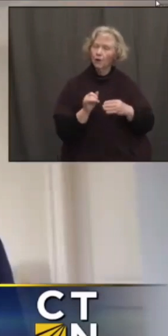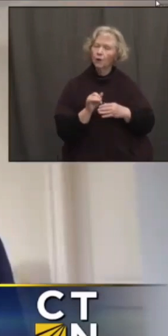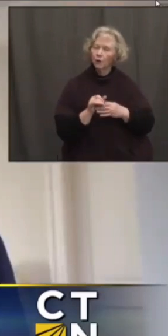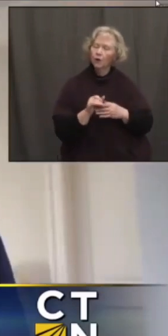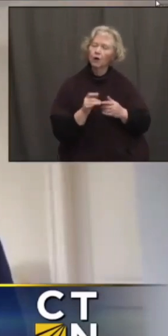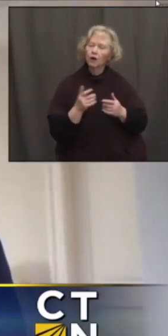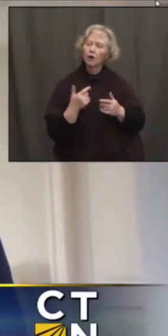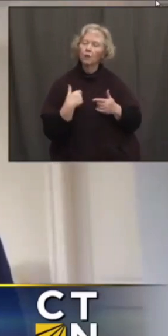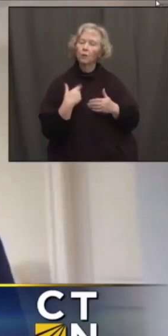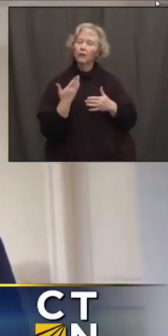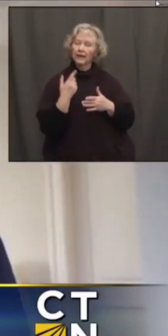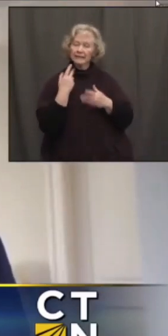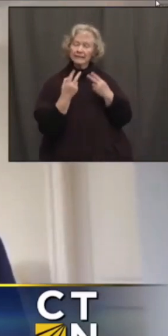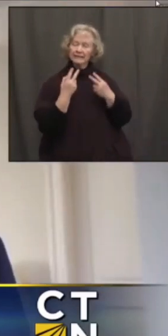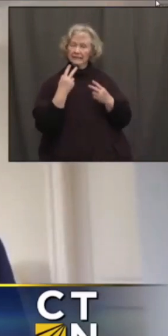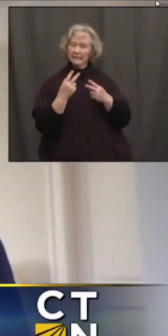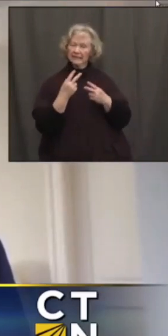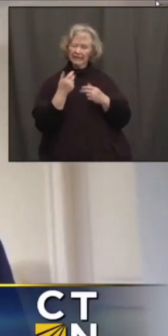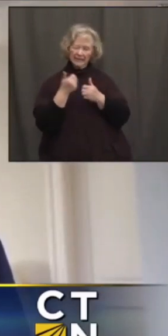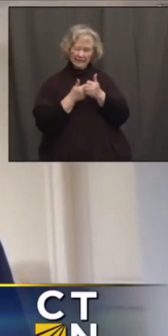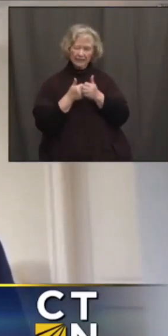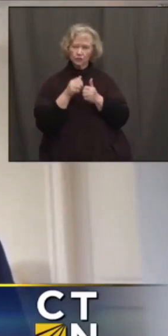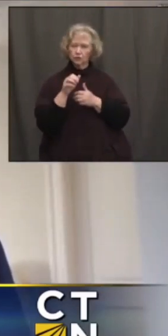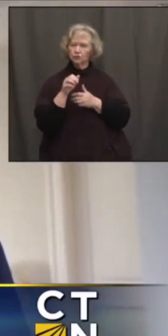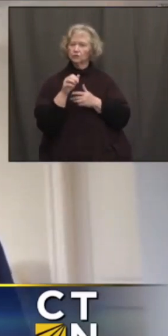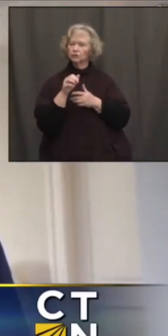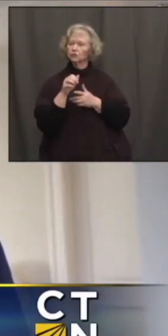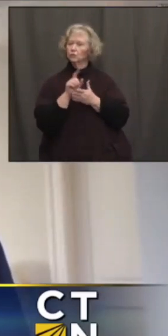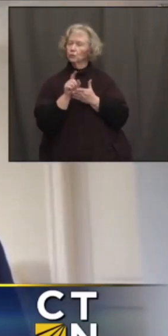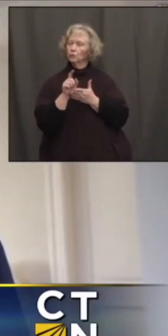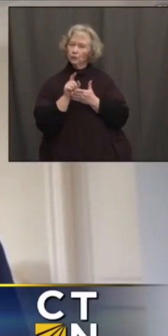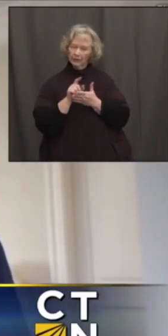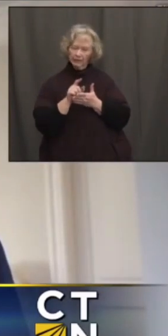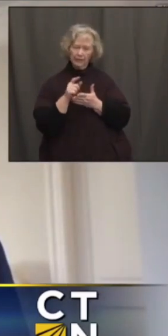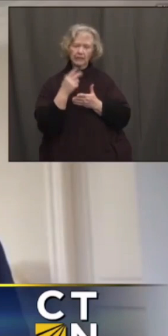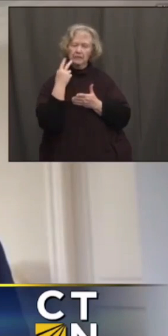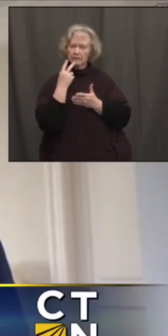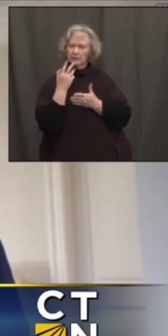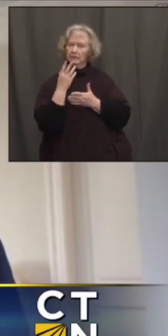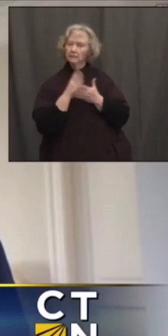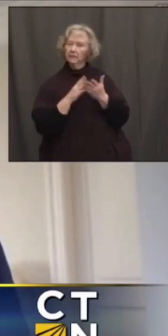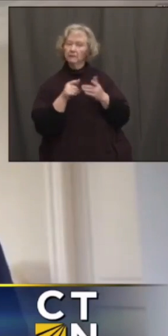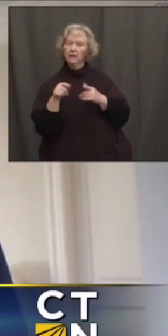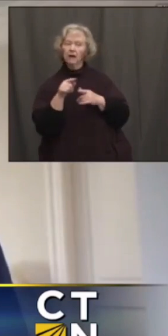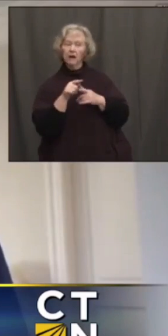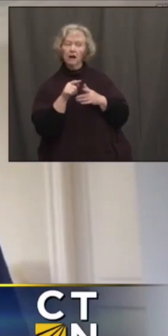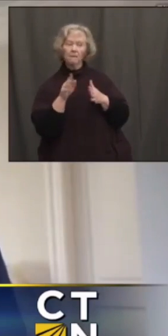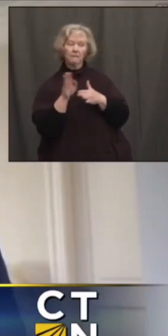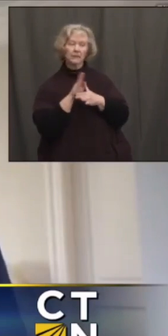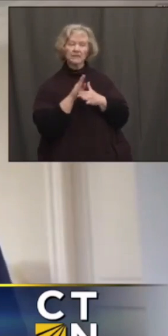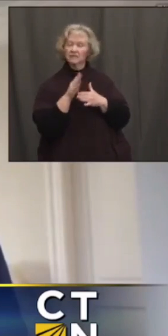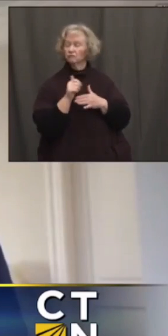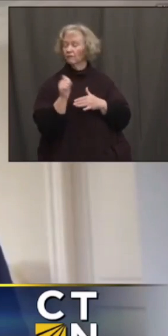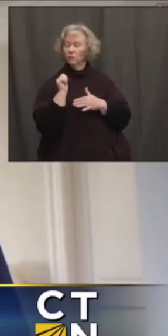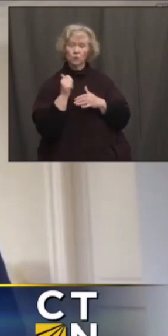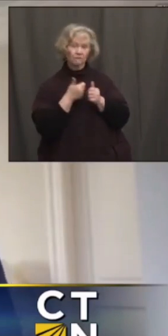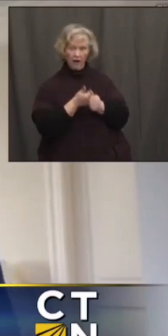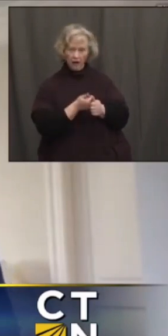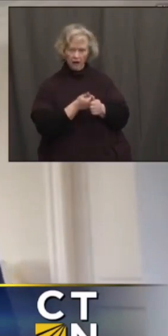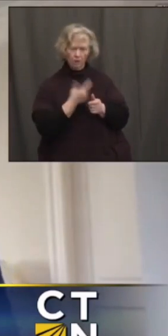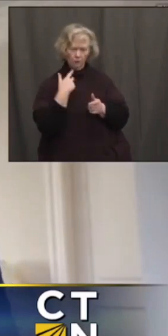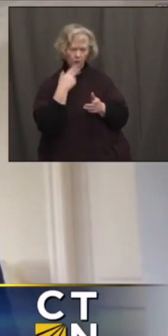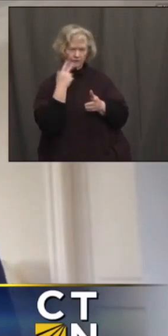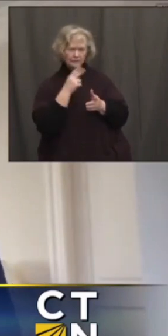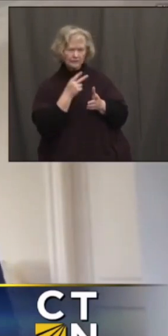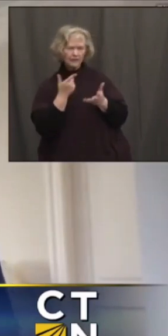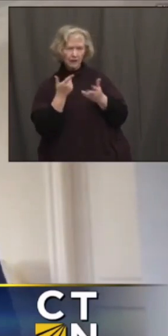get at the state level weekly complaints in businesses. And we've seen a steady decline to some of the lowest levels since reopening in May. And